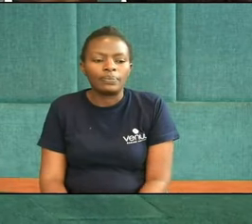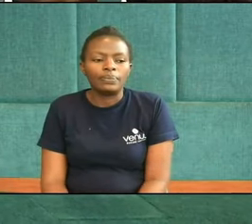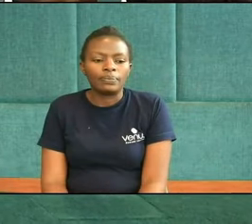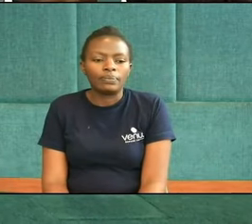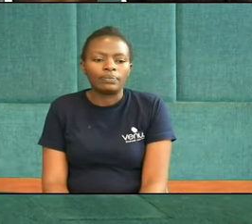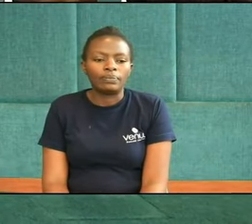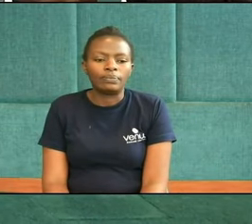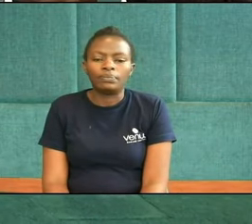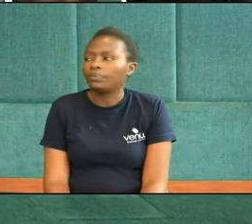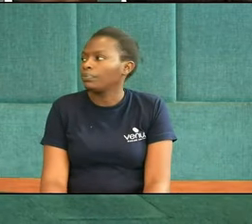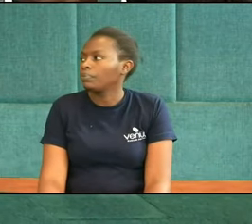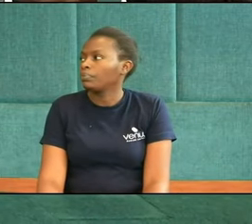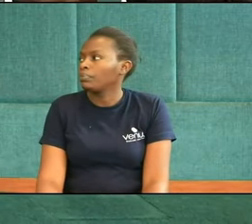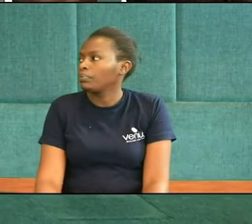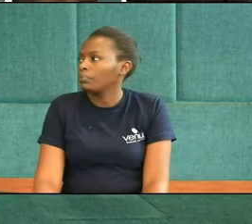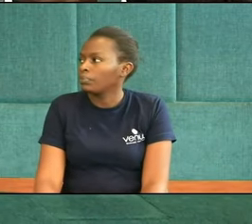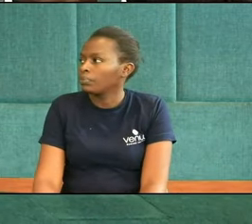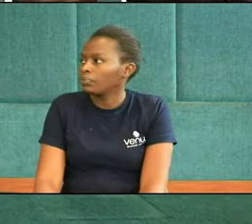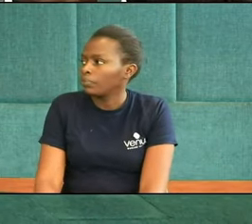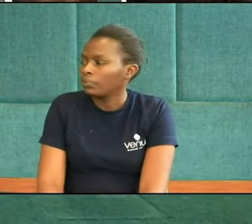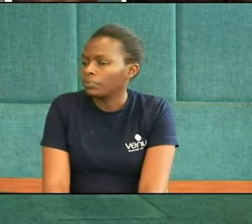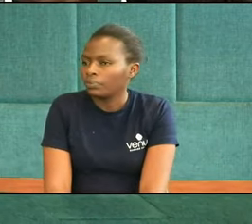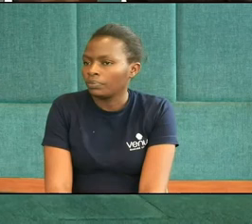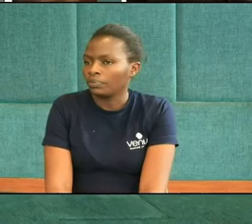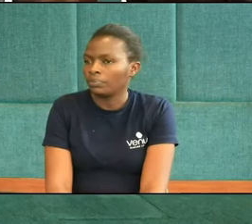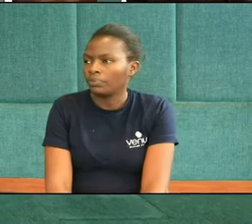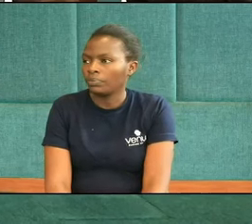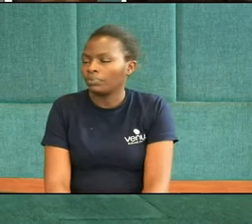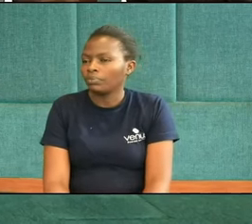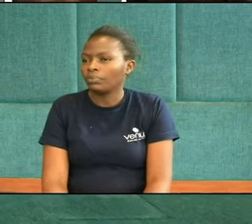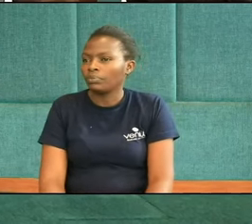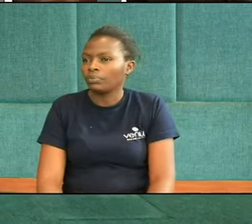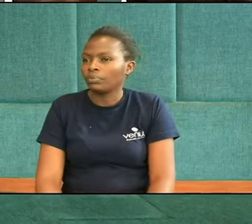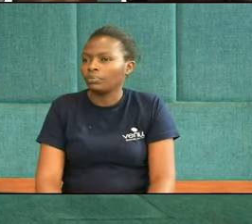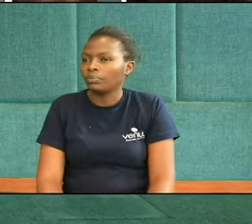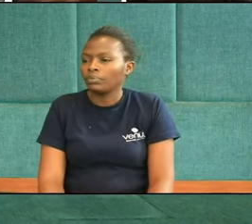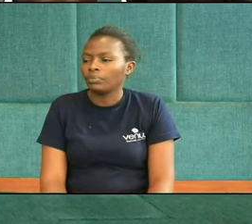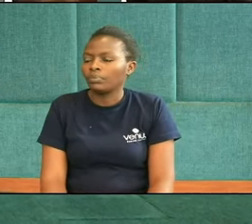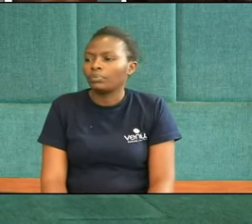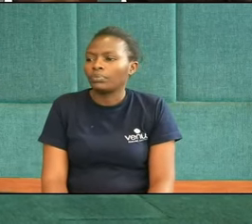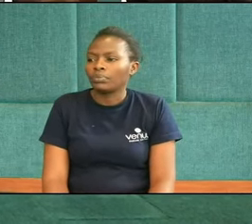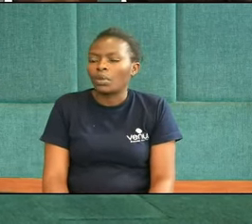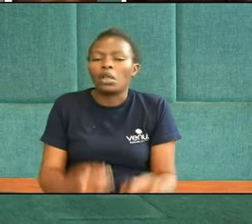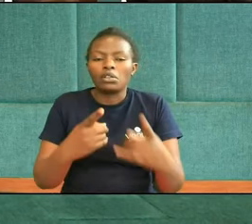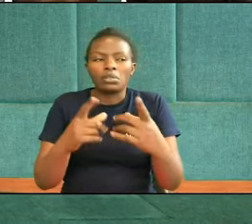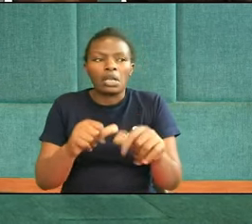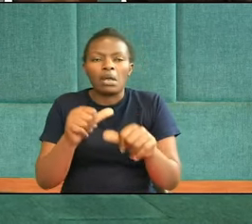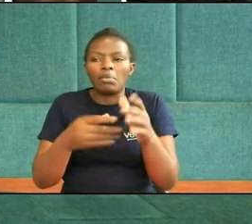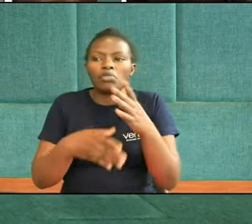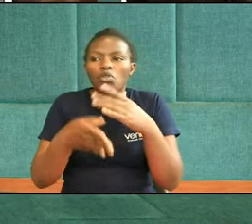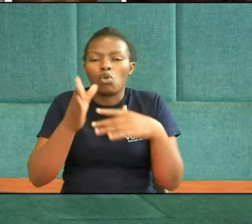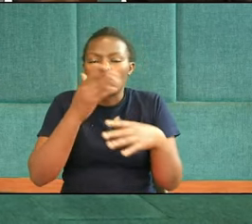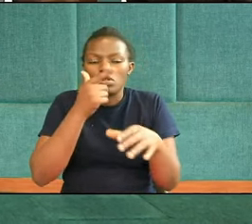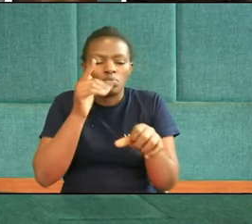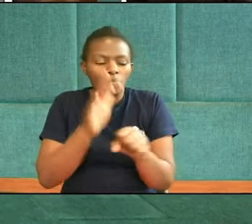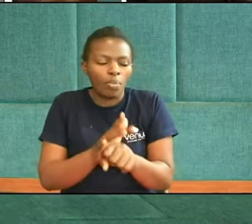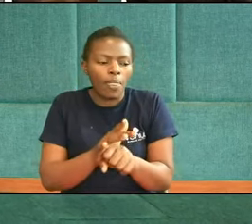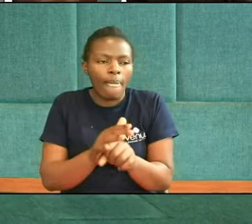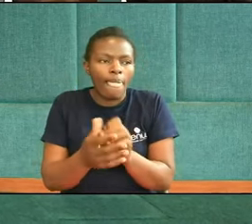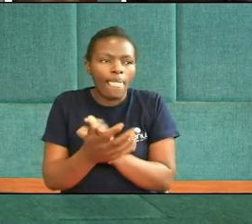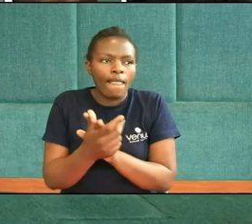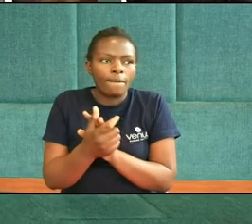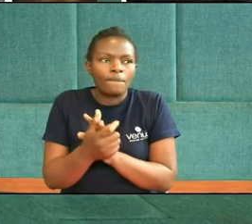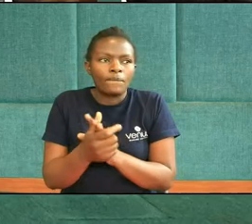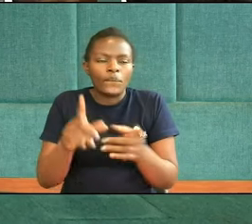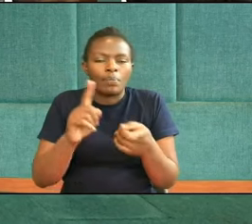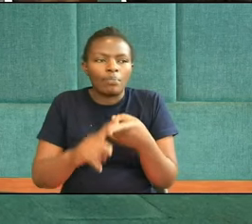It's also a very good verse Just reciting once again God's promises Matthew 10 But